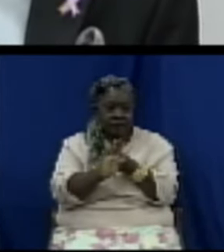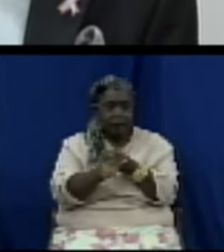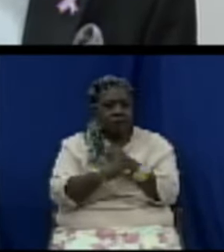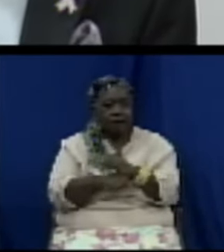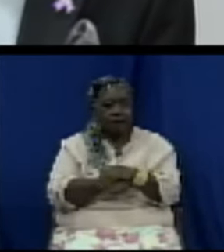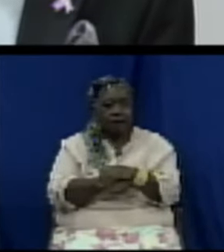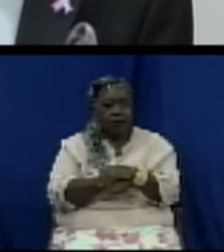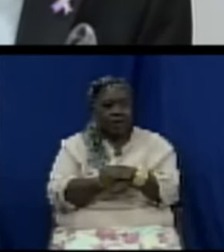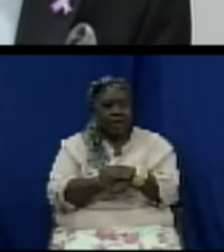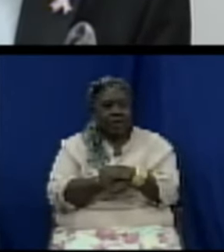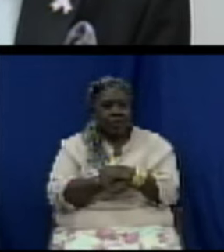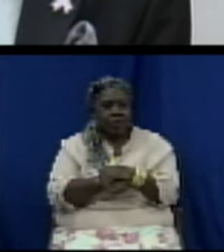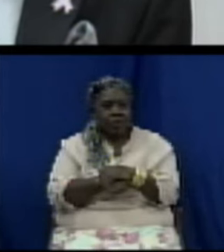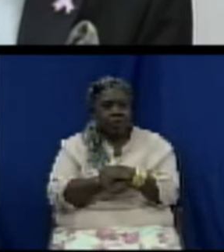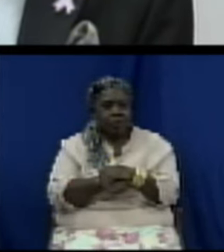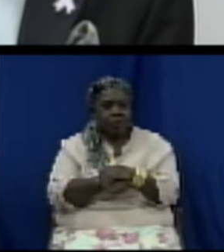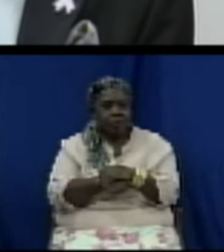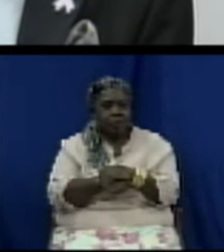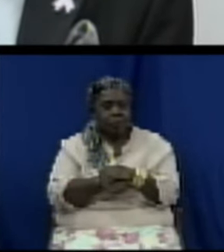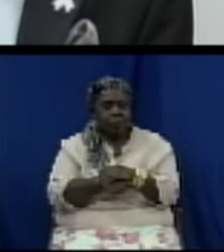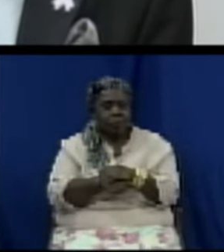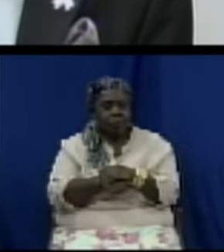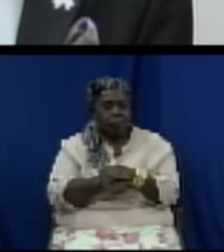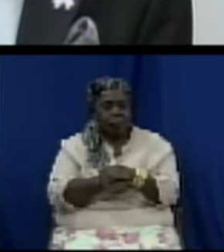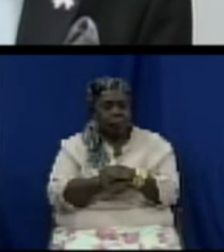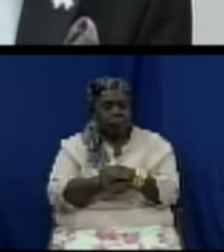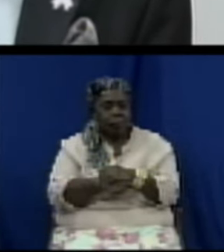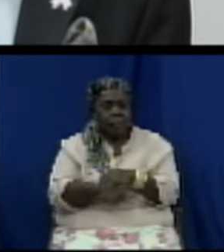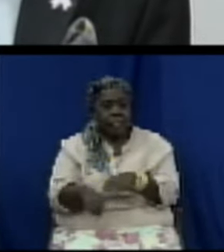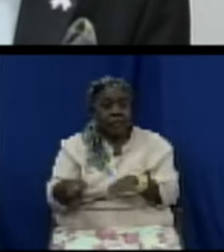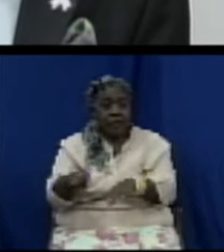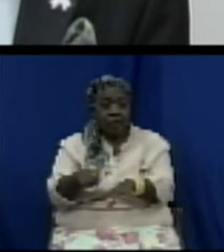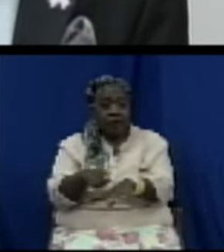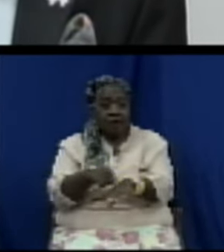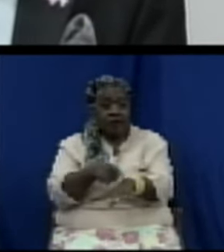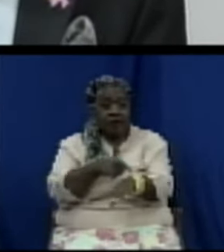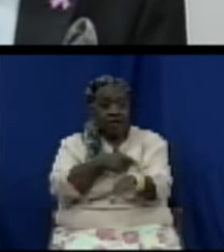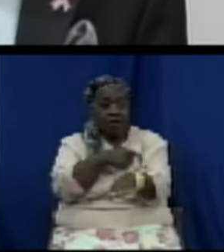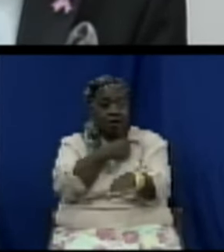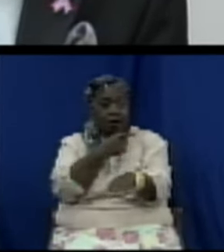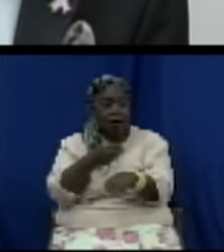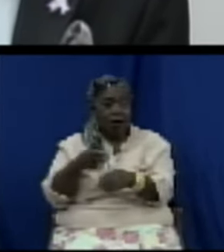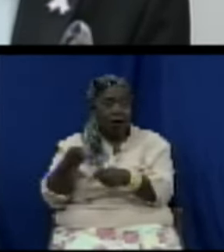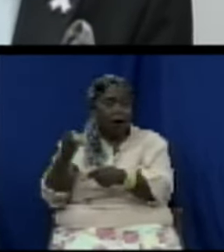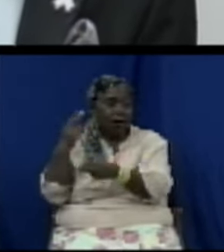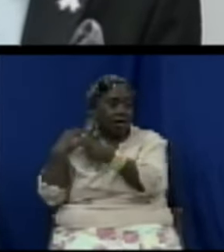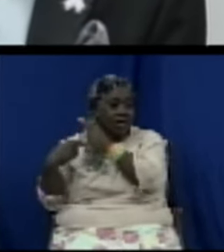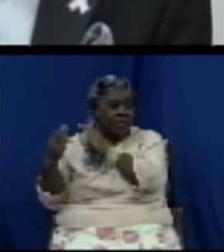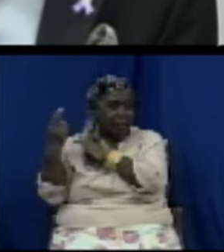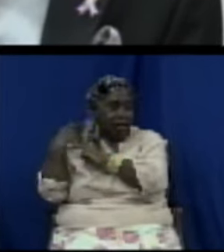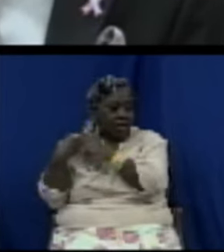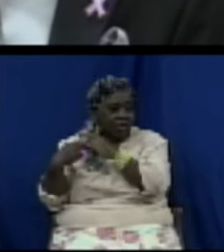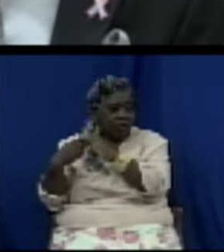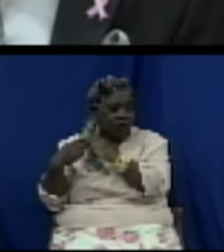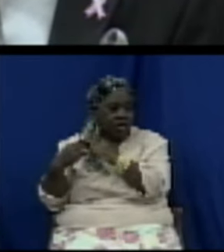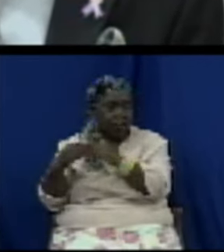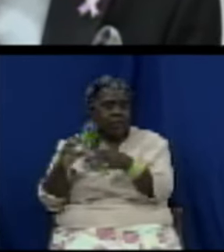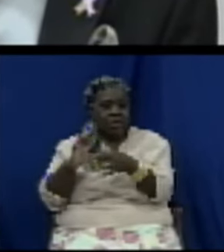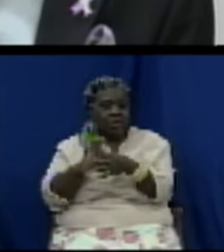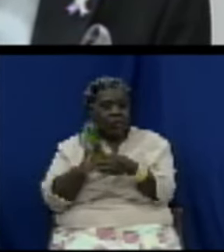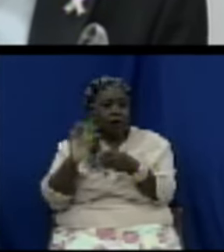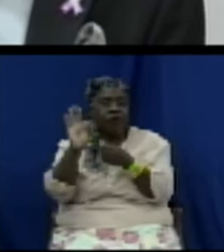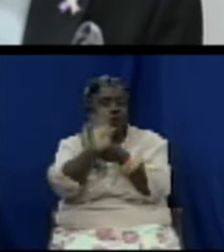in this long history of supporting consumers and their rights